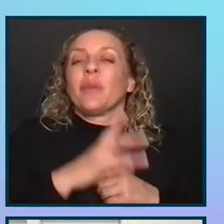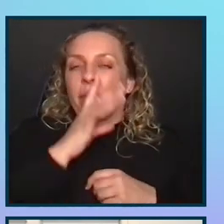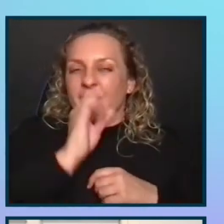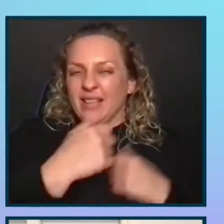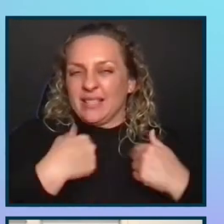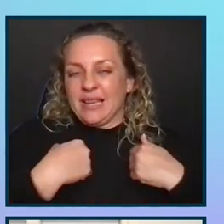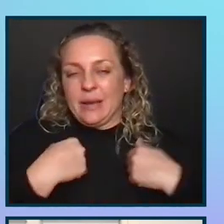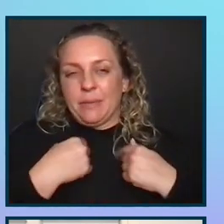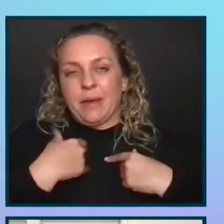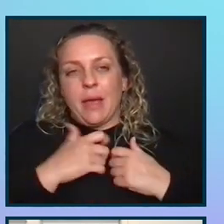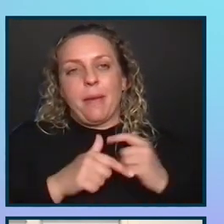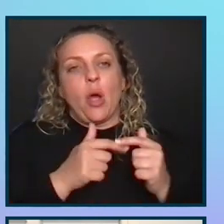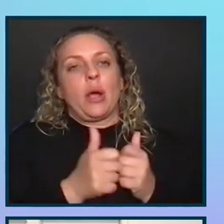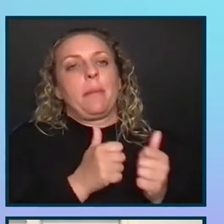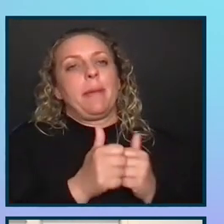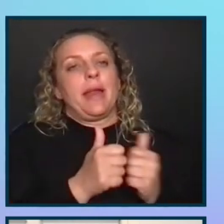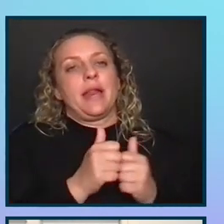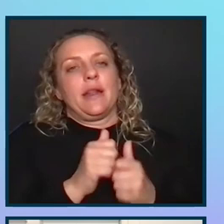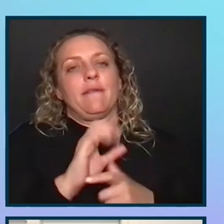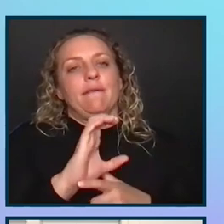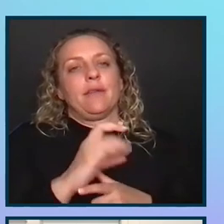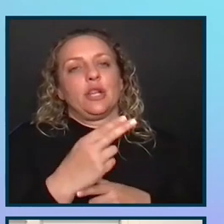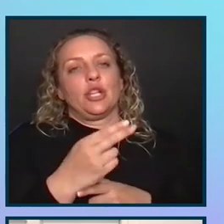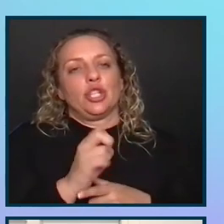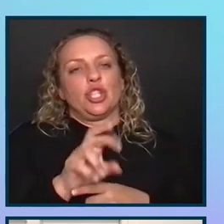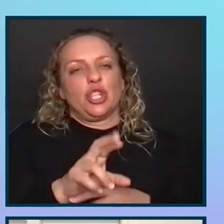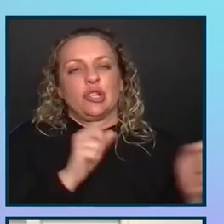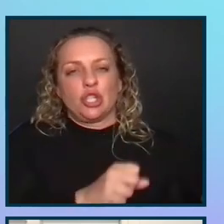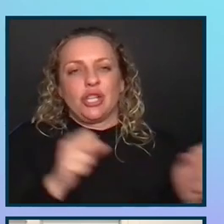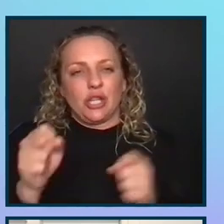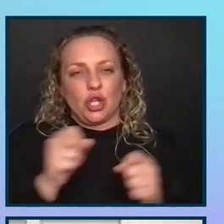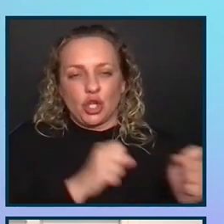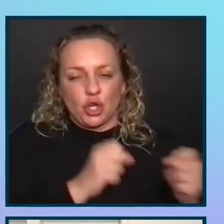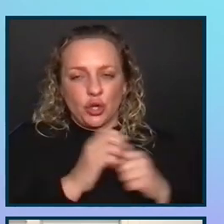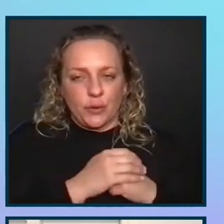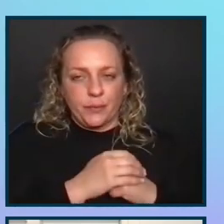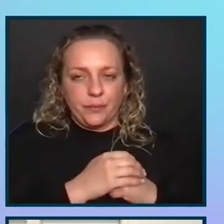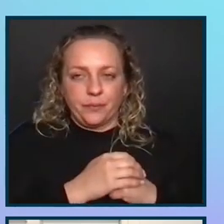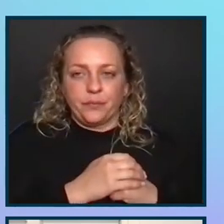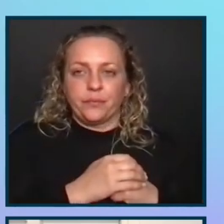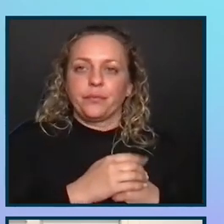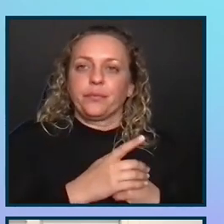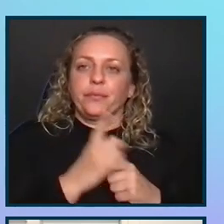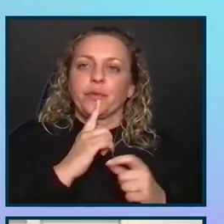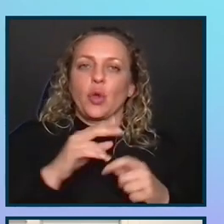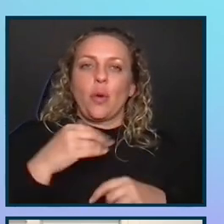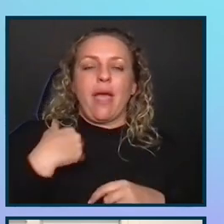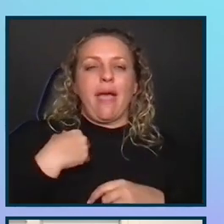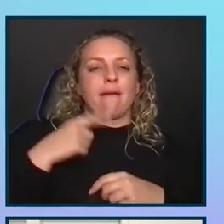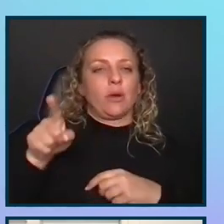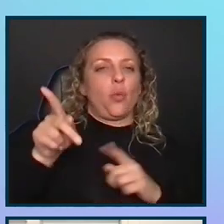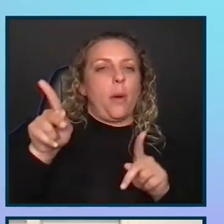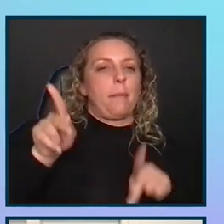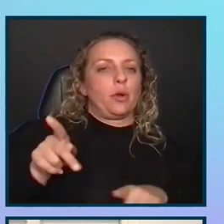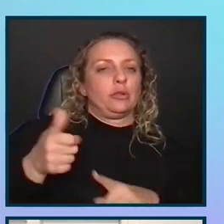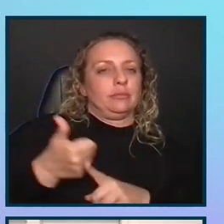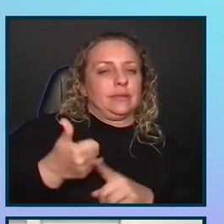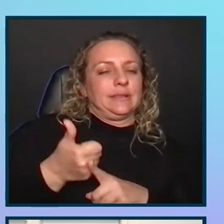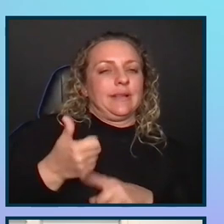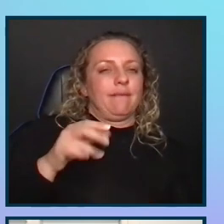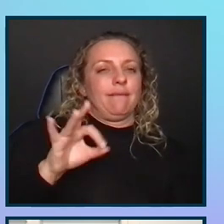about competitive cheer is that there's a thing, there's a position, a role called the flyer. And that is usually